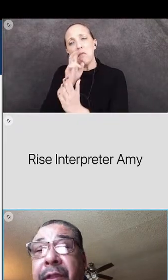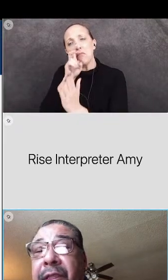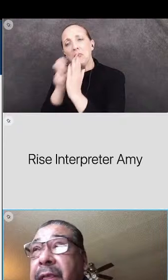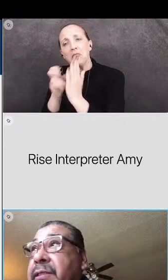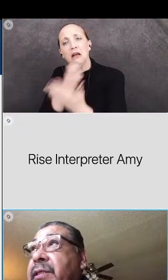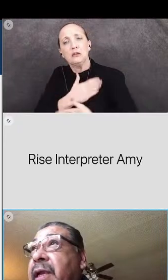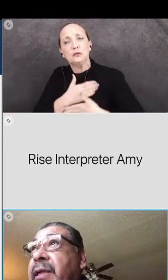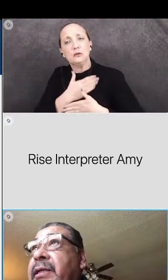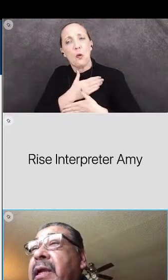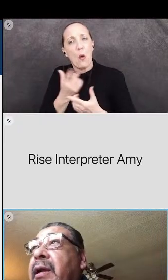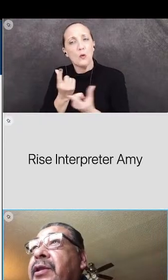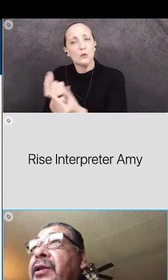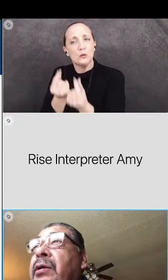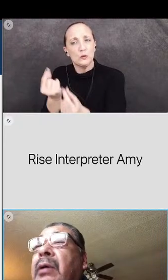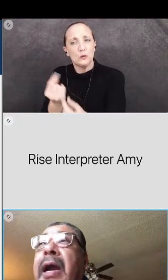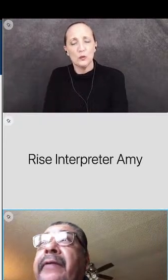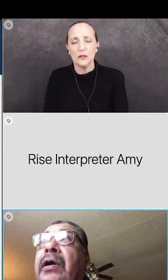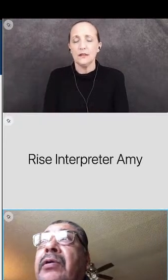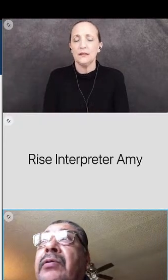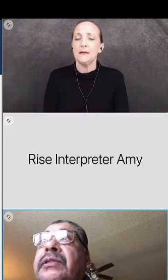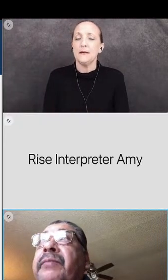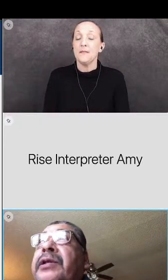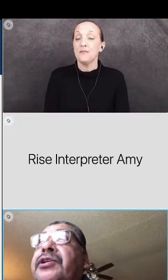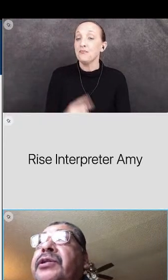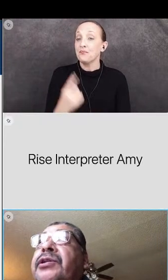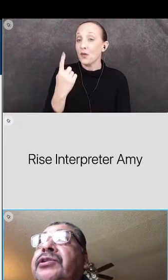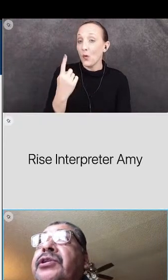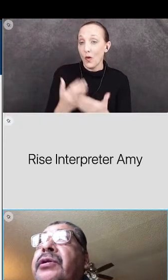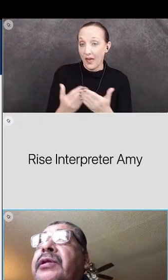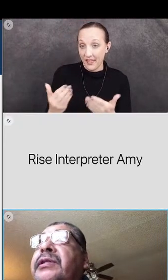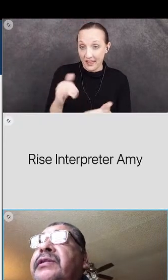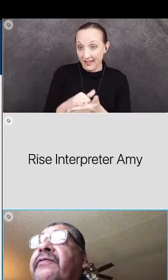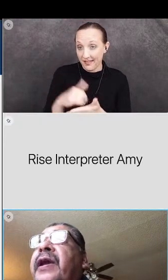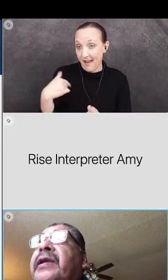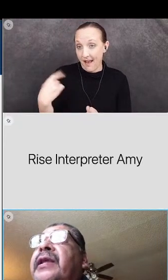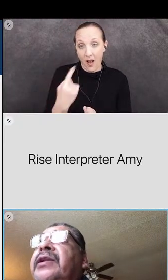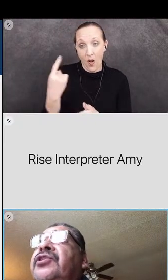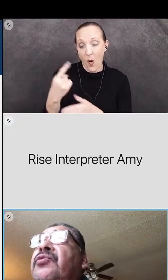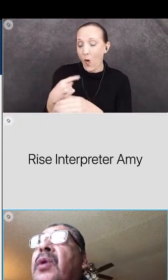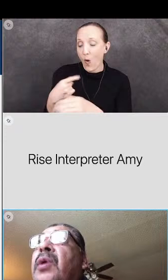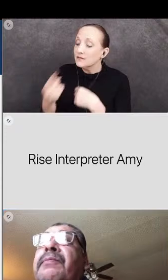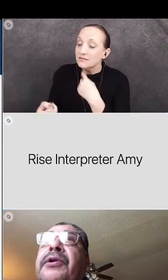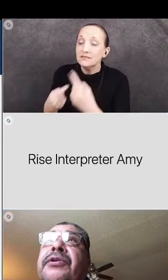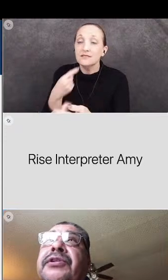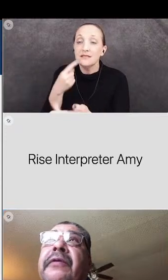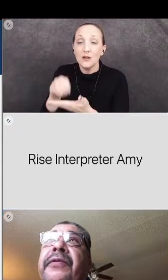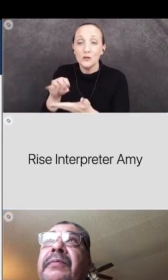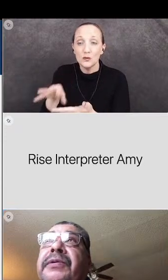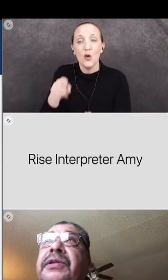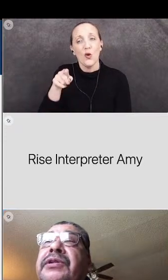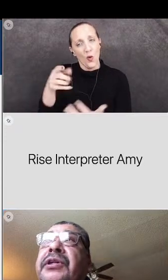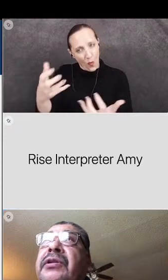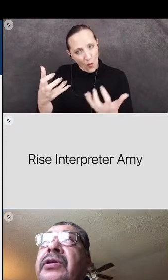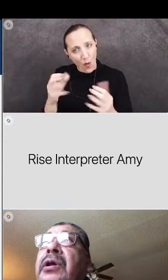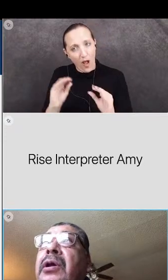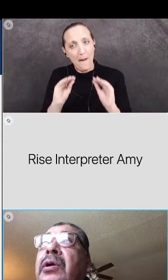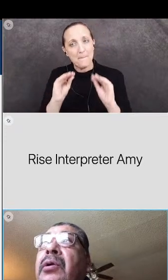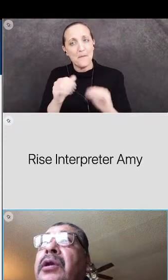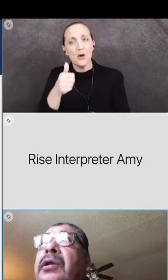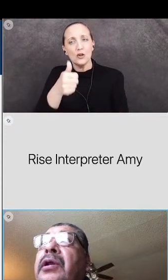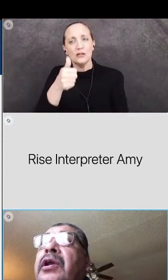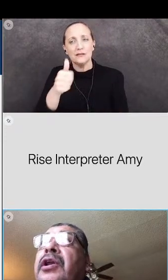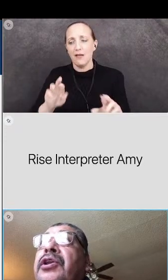One of the things that, you know, I always have mentioned to students is the fact that you want to put yourself in a position